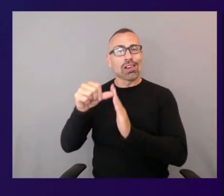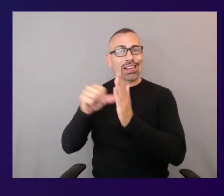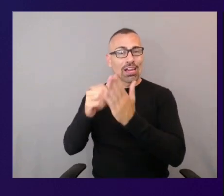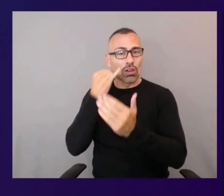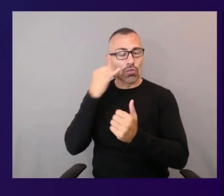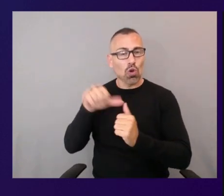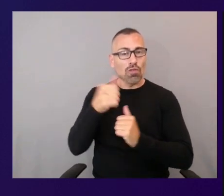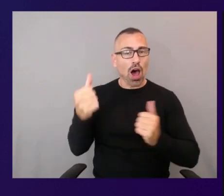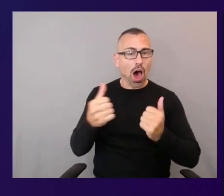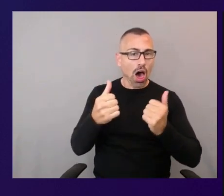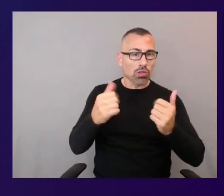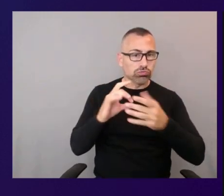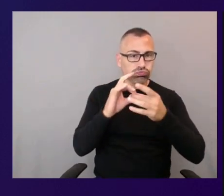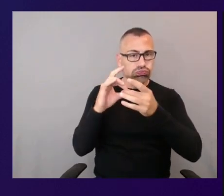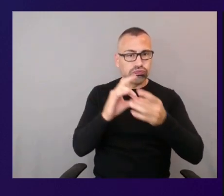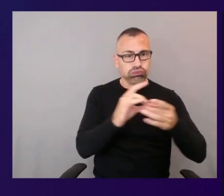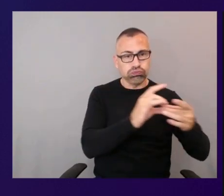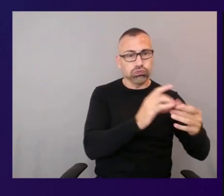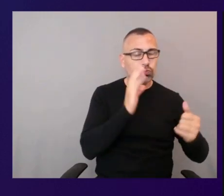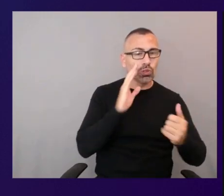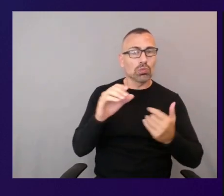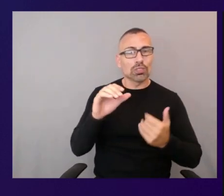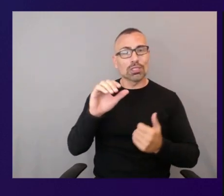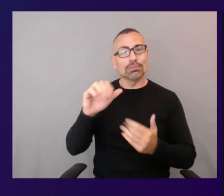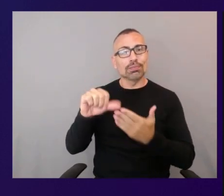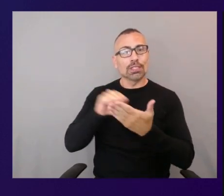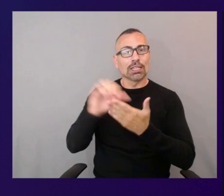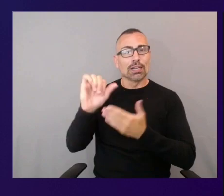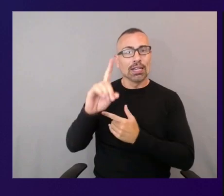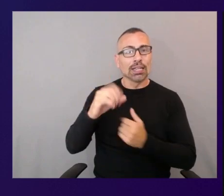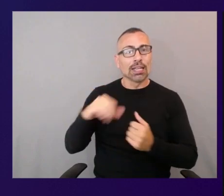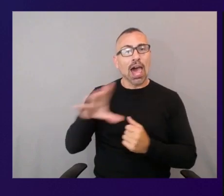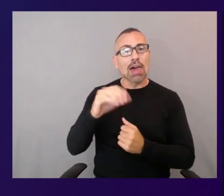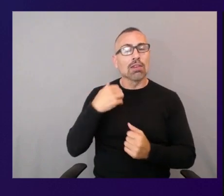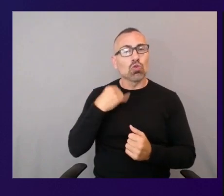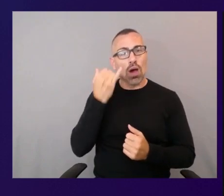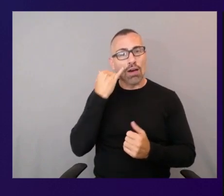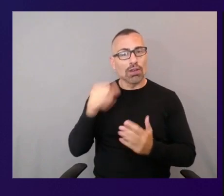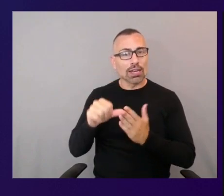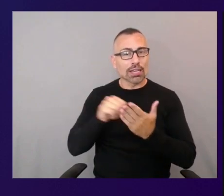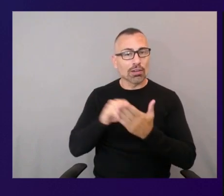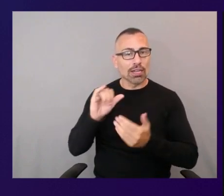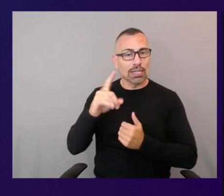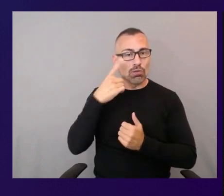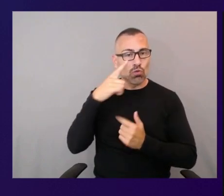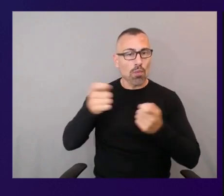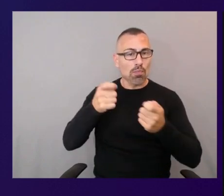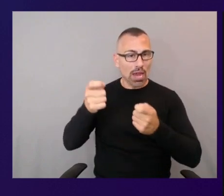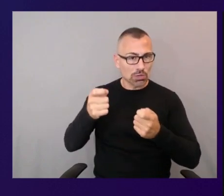got a different account id of the management account for the organization you can also specify that here